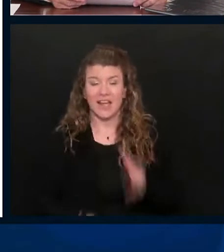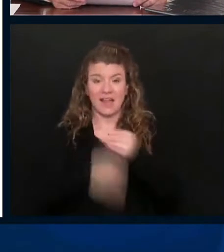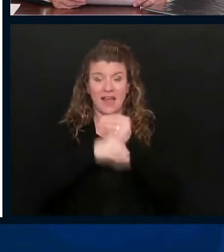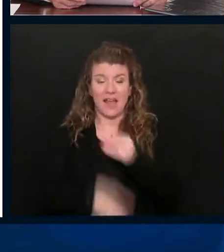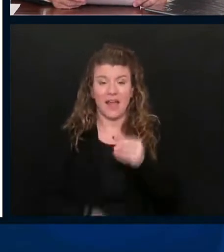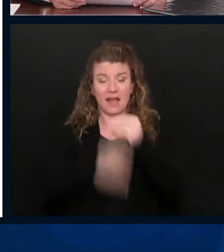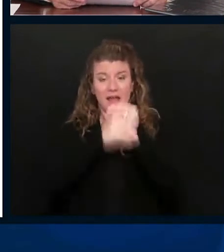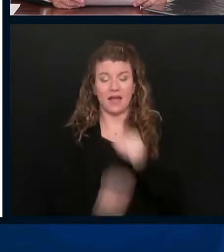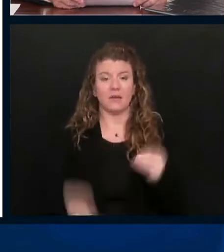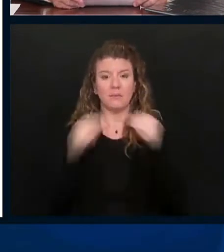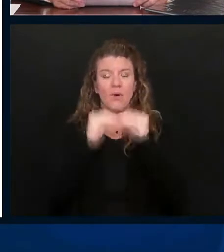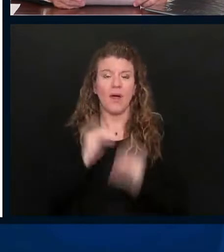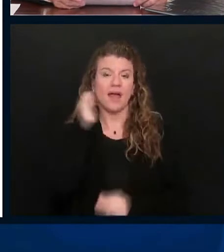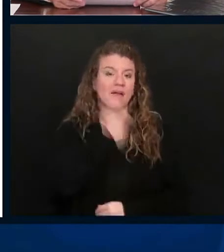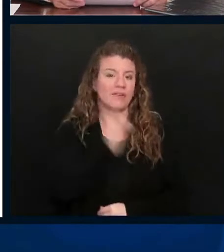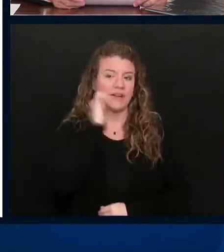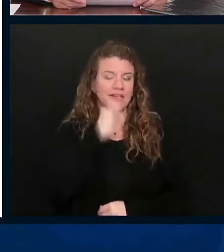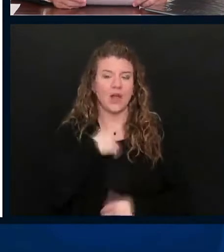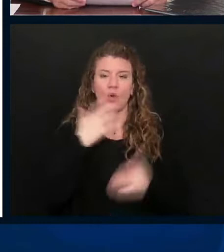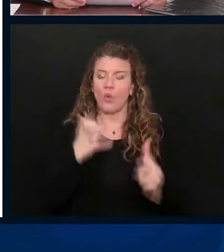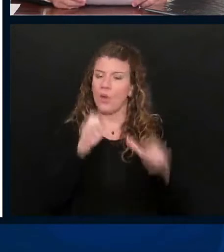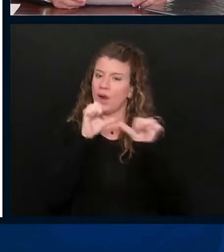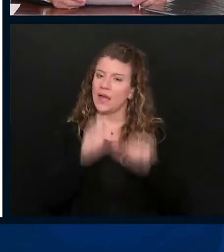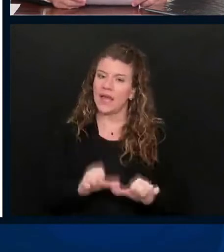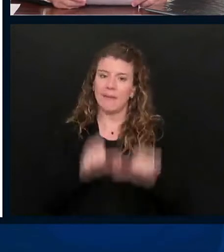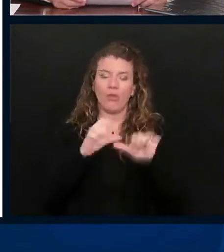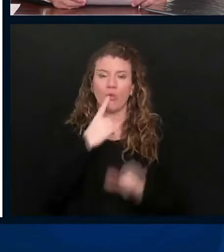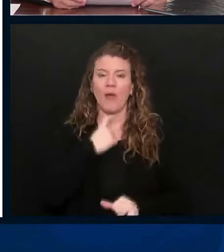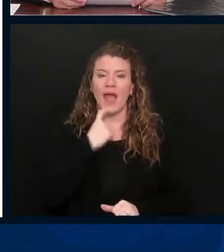that is great and we want to keep that red away.